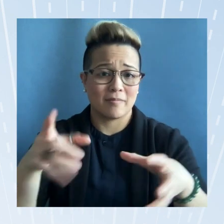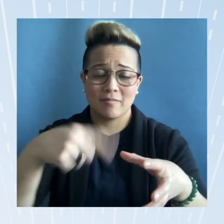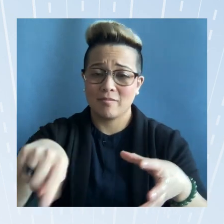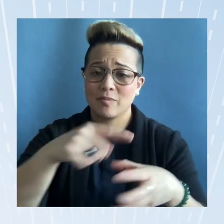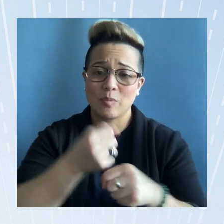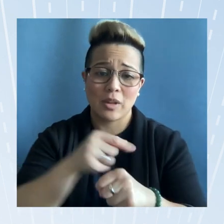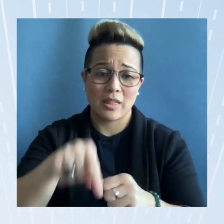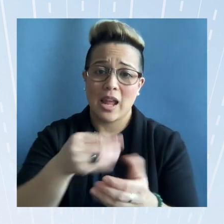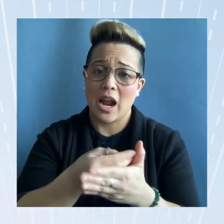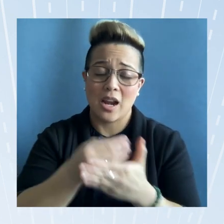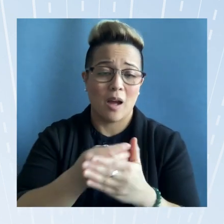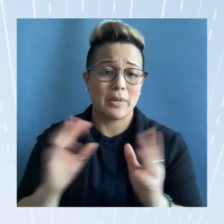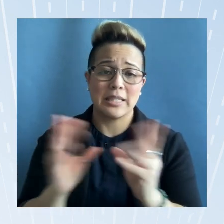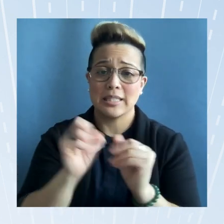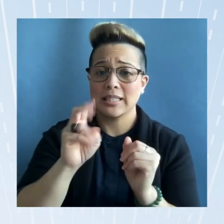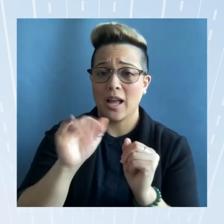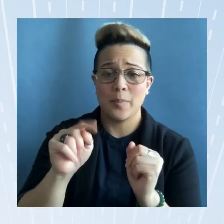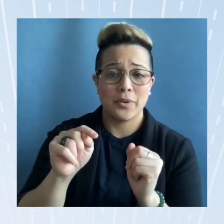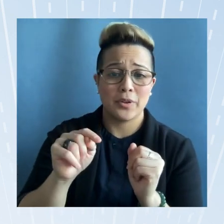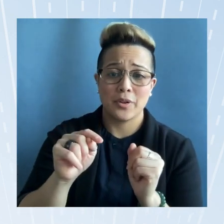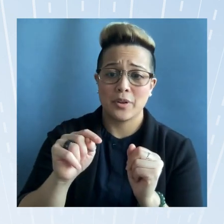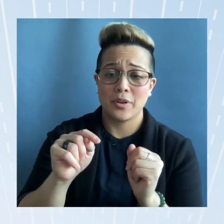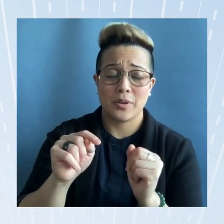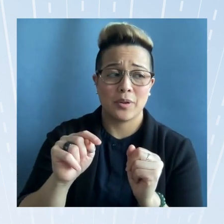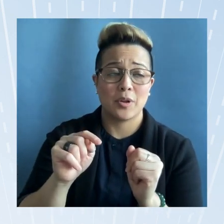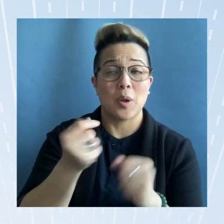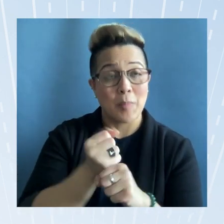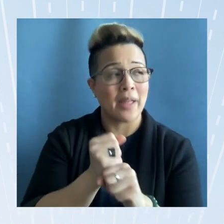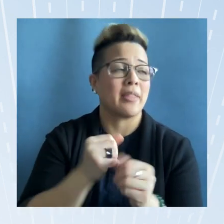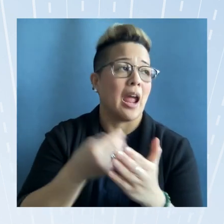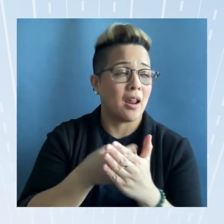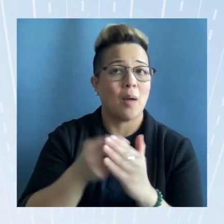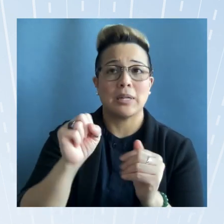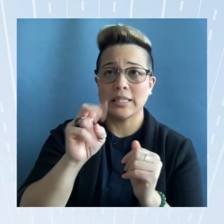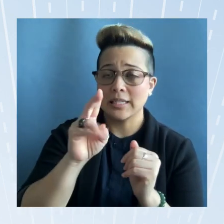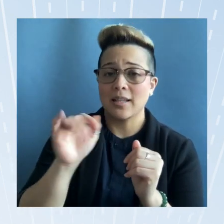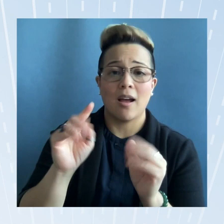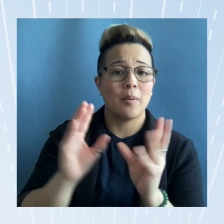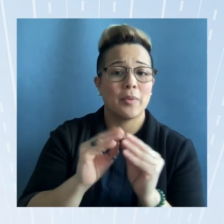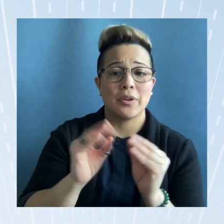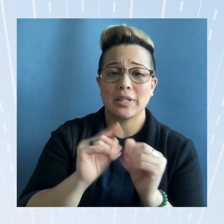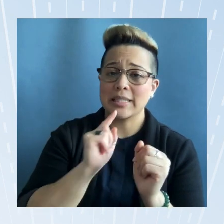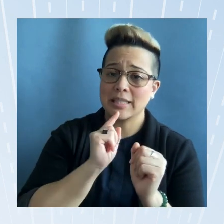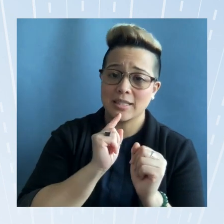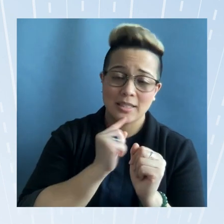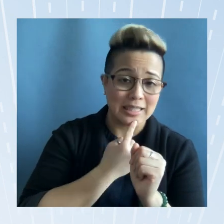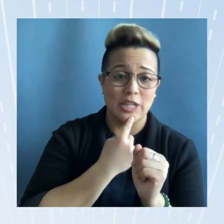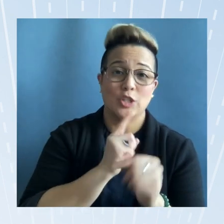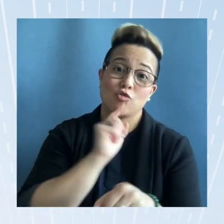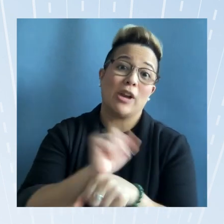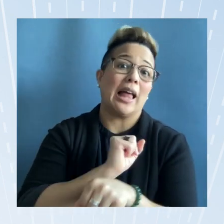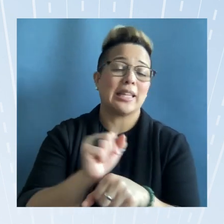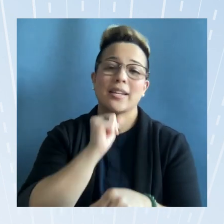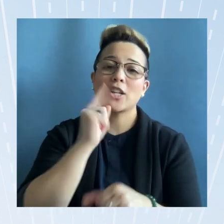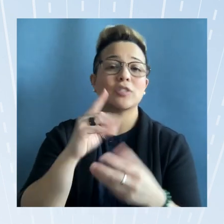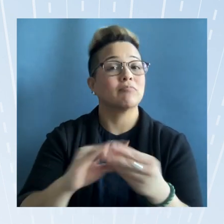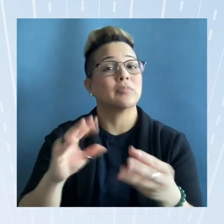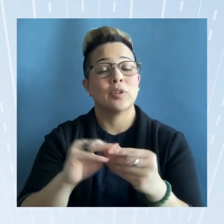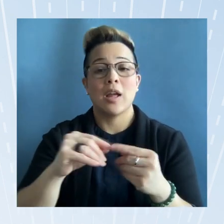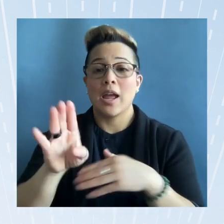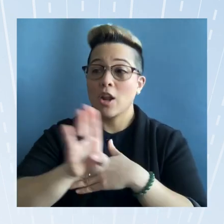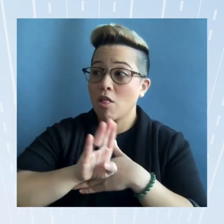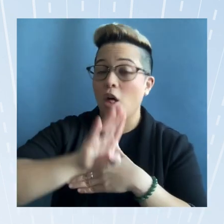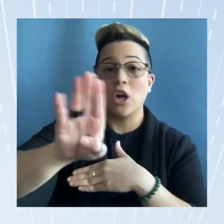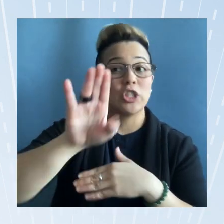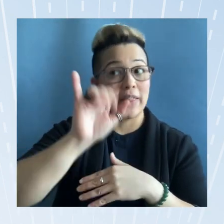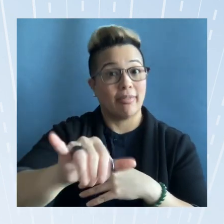summit a making the economic summit uh series a reality and launching the nationwide economic